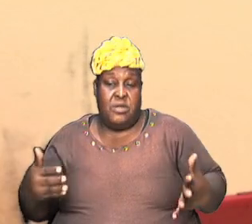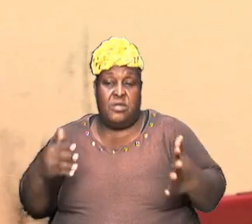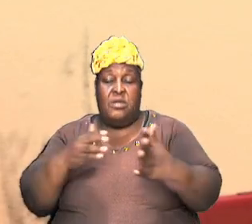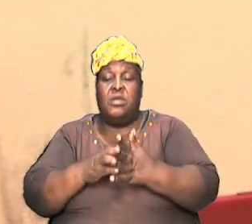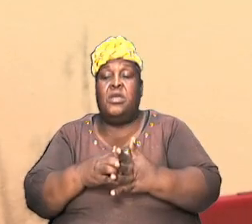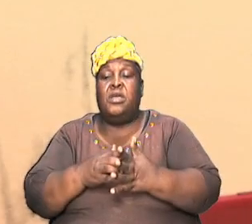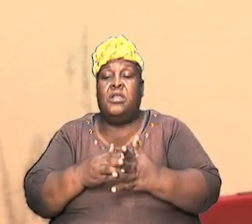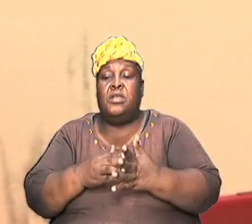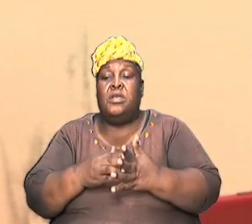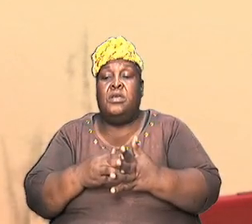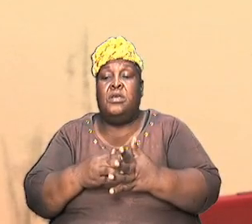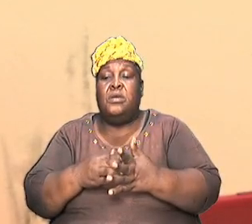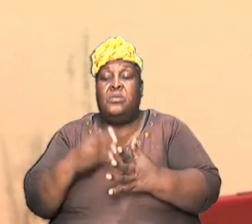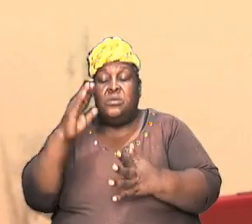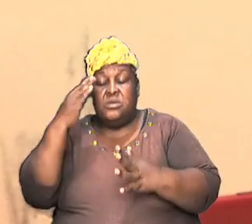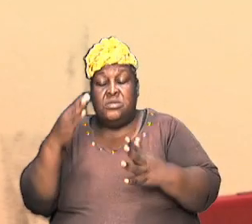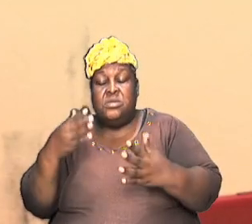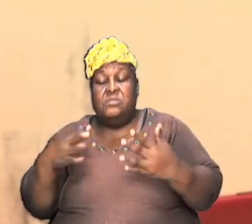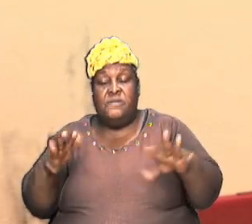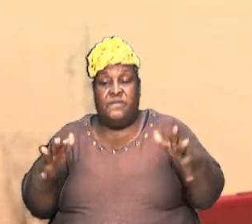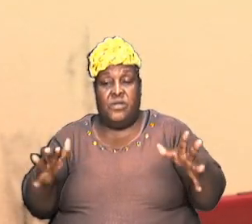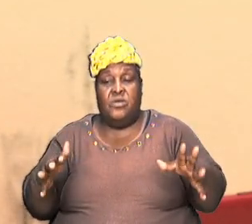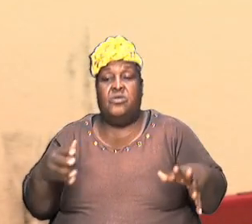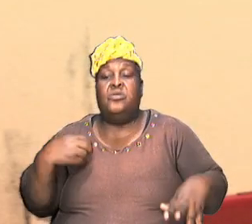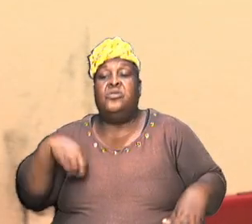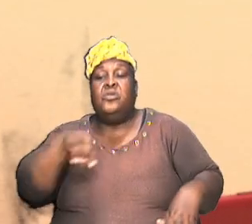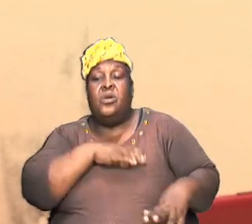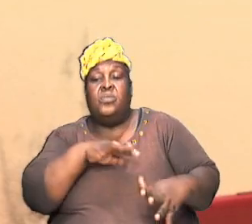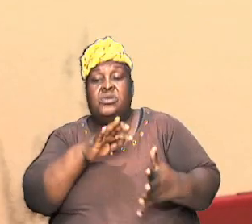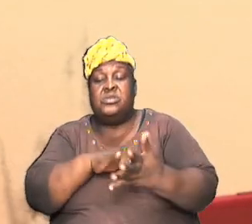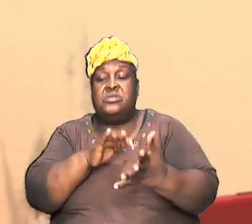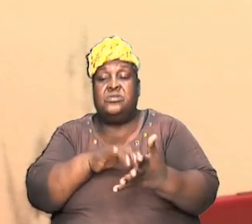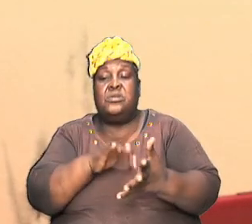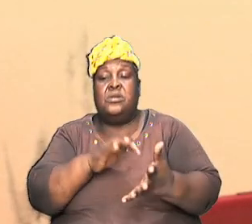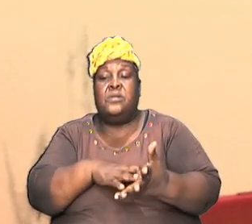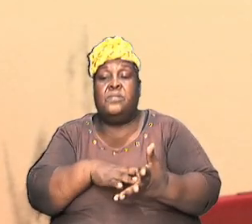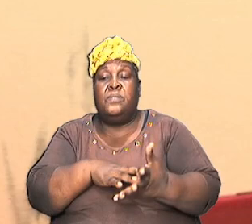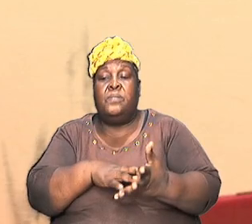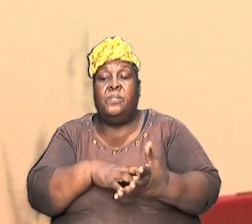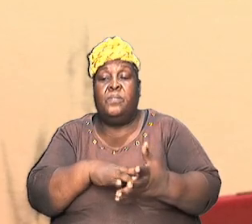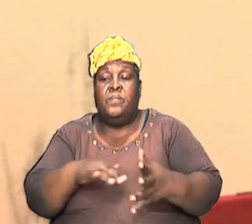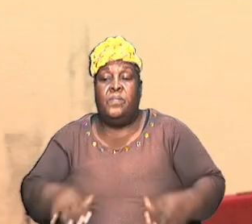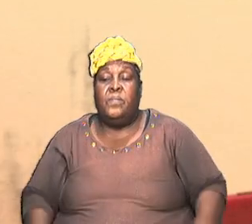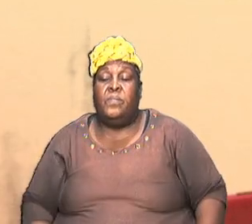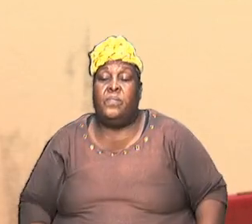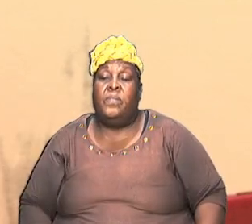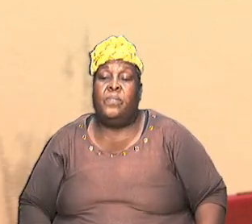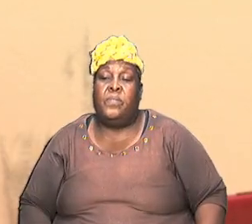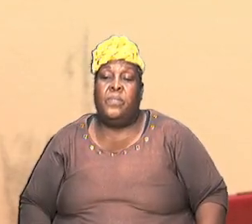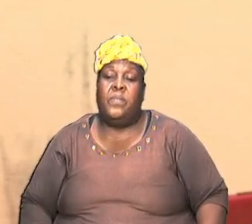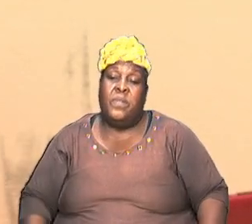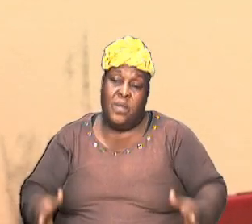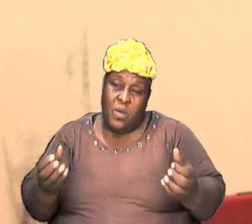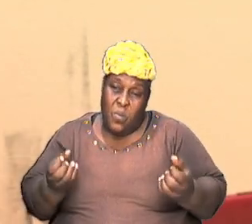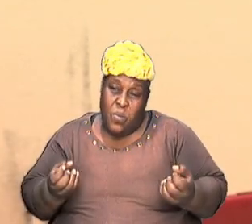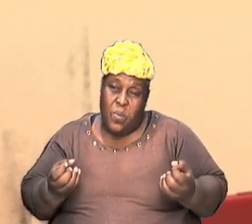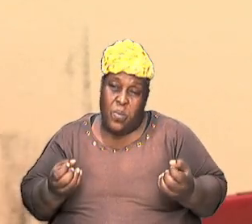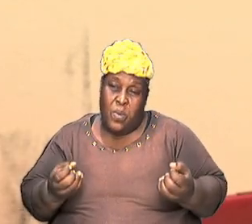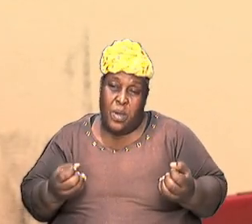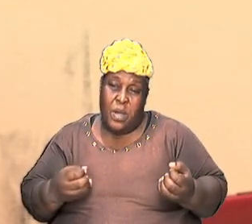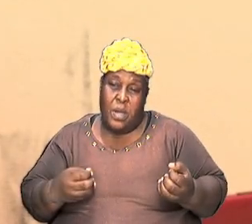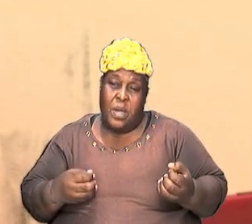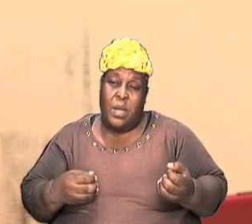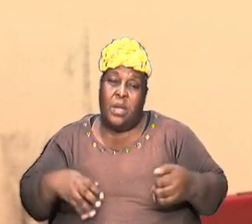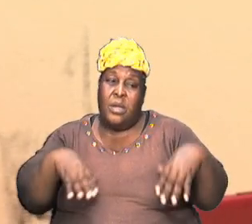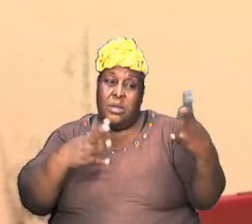close off our study on Genesis but before we go there I am going to segue a little bit because I want to bring to